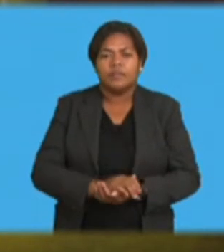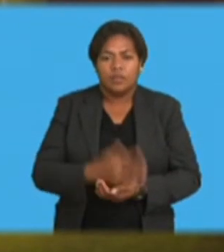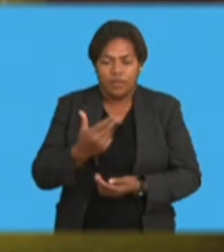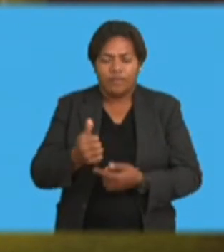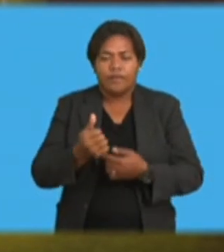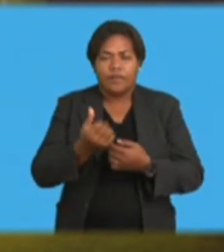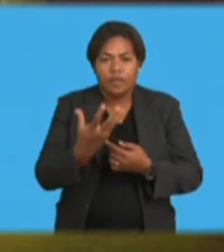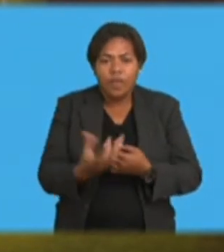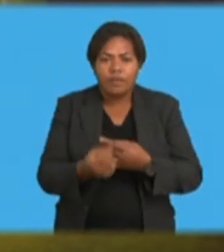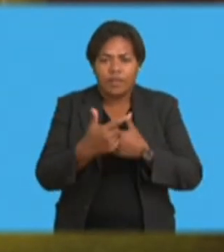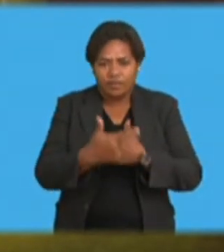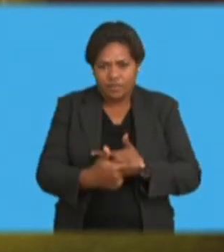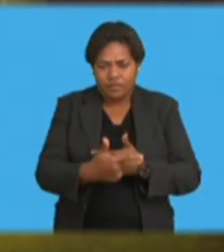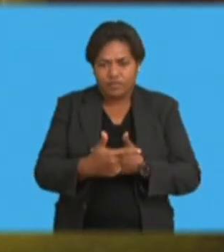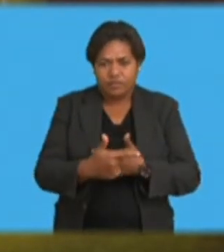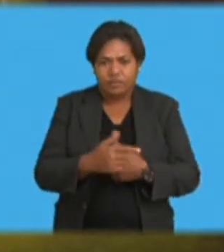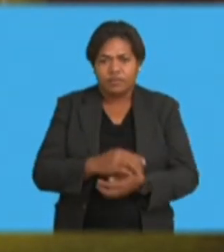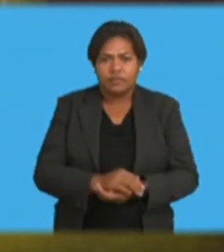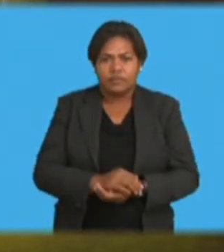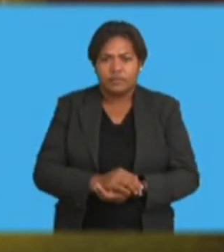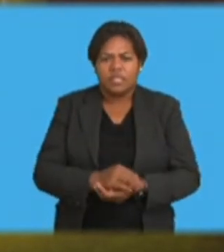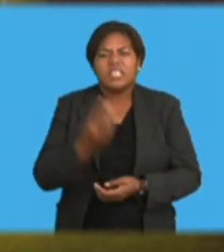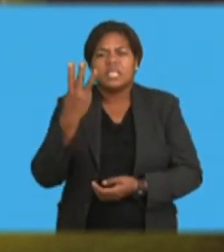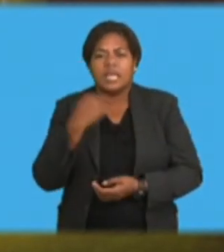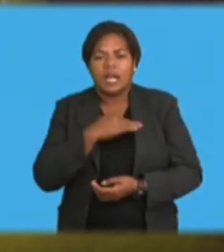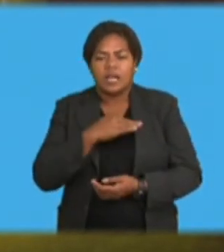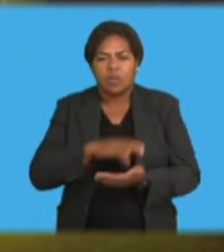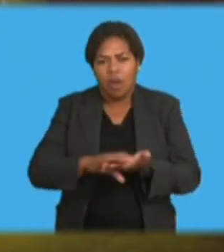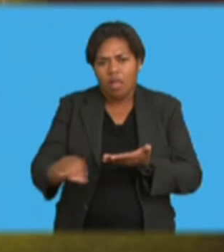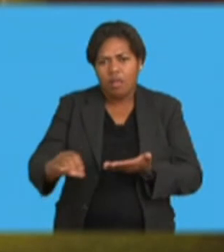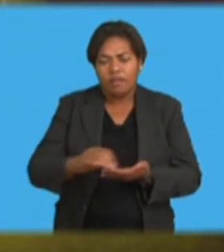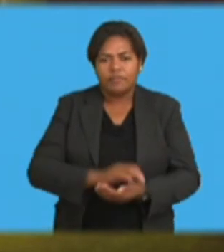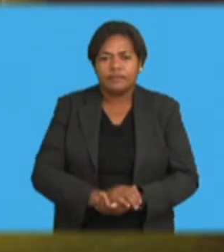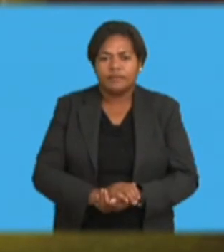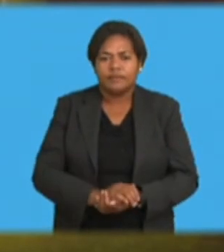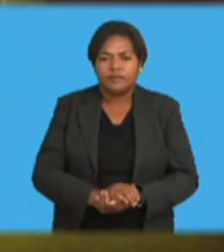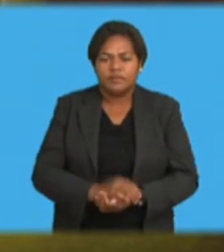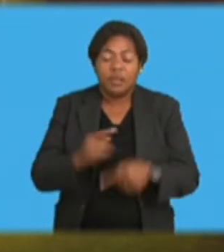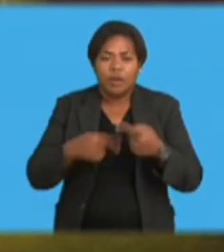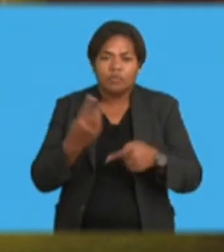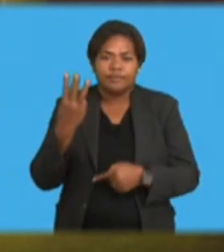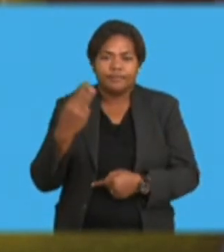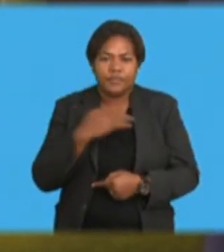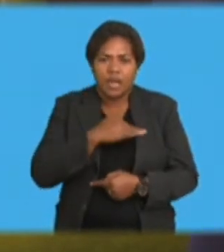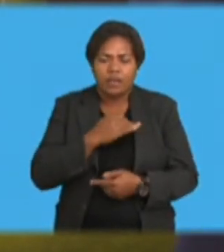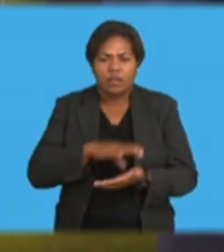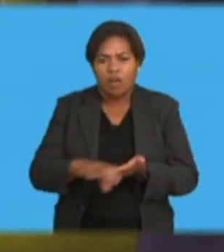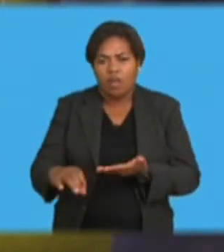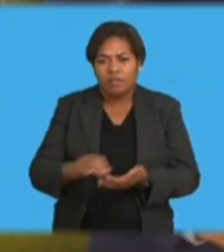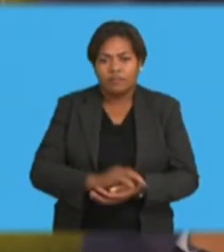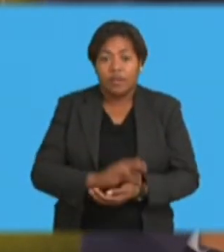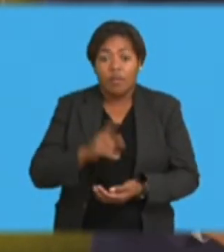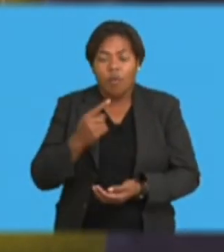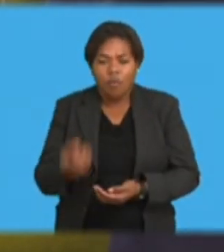is $300. And I stand to be corrected on that. I have not recently looked at this, but it's about $300. So in that way, it's